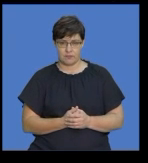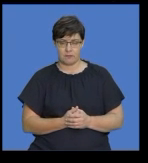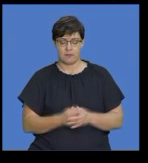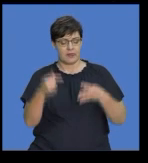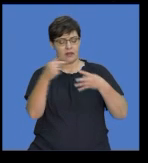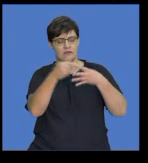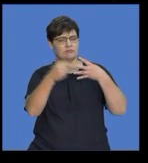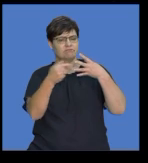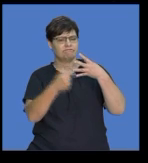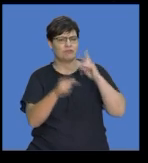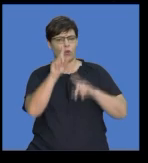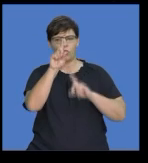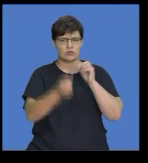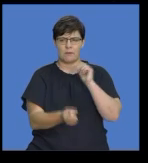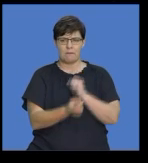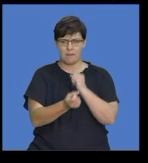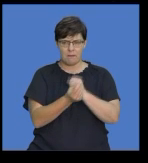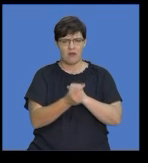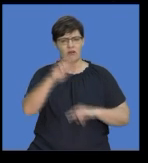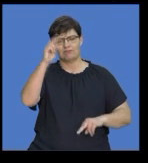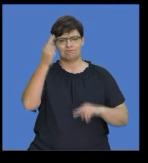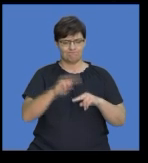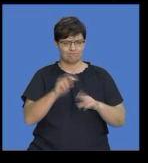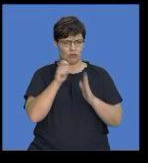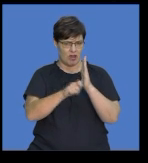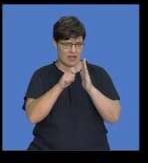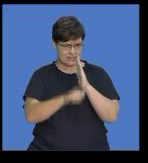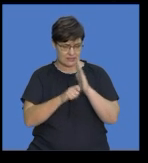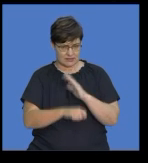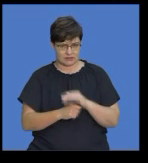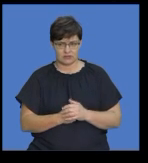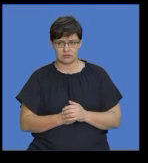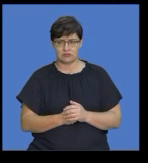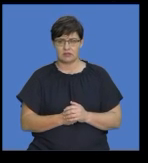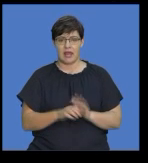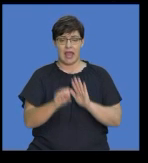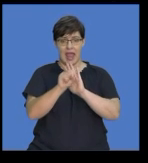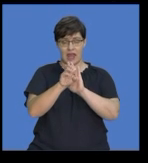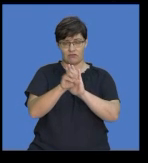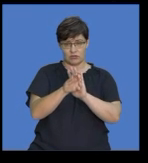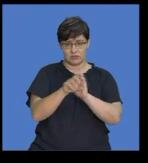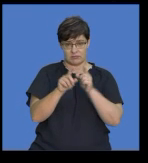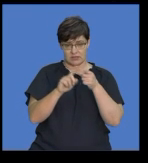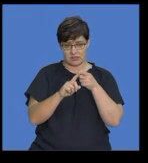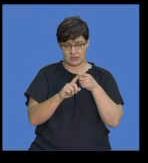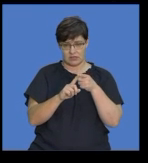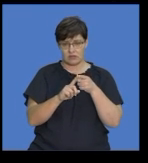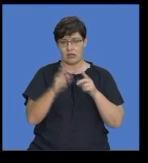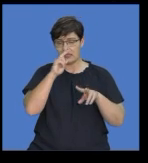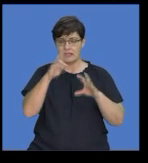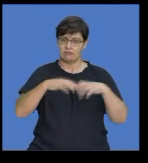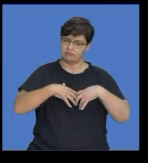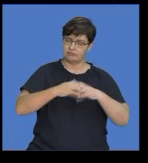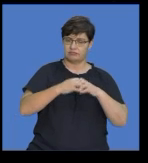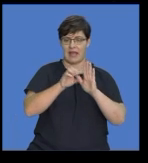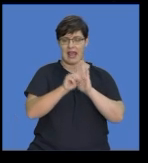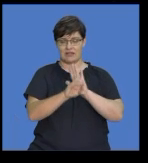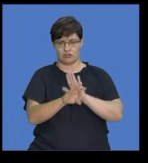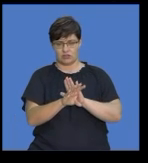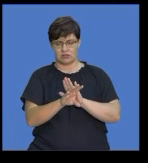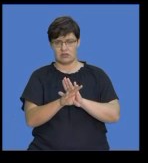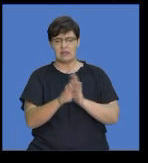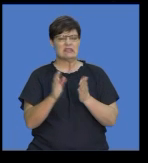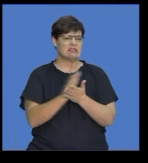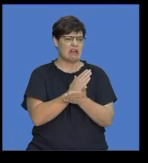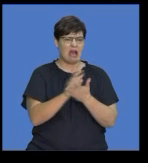get for the shorter transactional writing. The advertisement. Remember, you would need to create an advertisement that gives you some sort of question based on